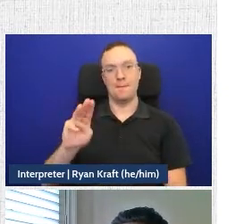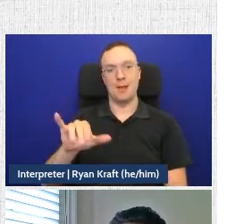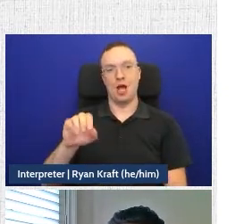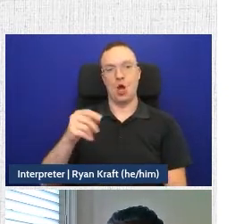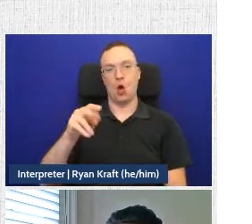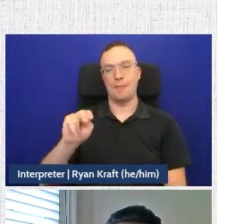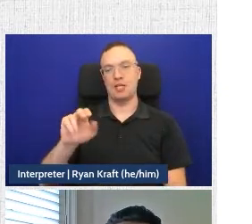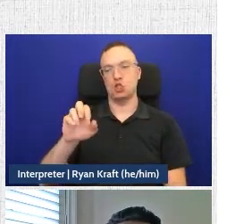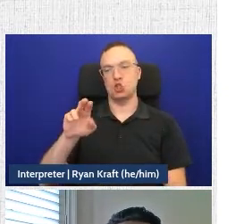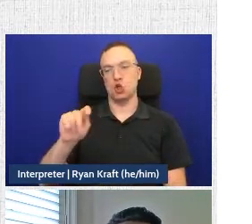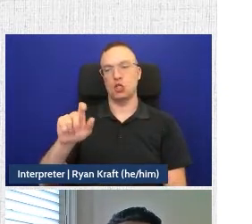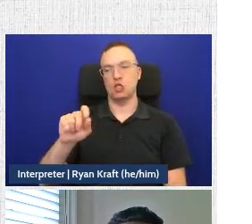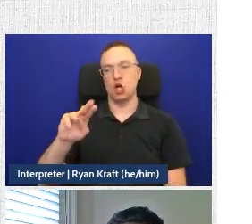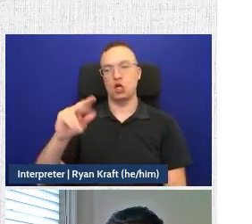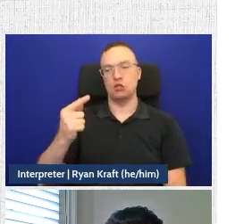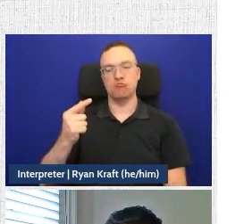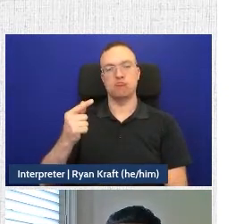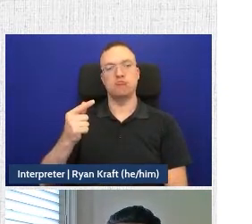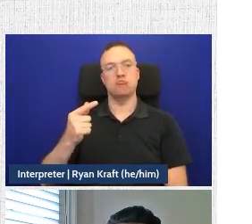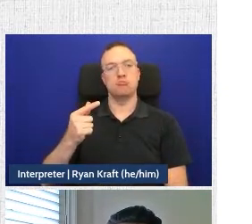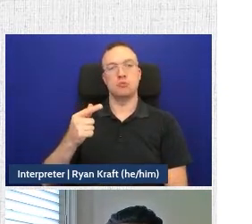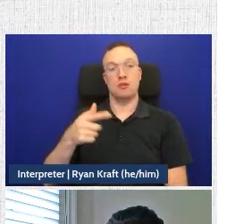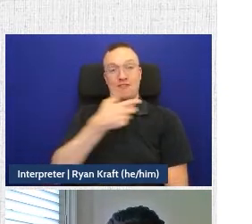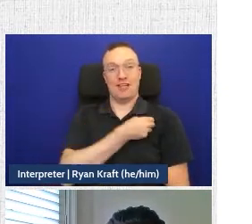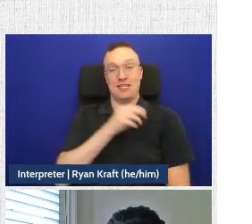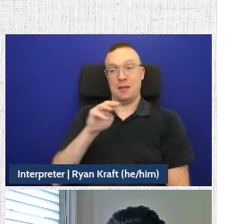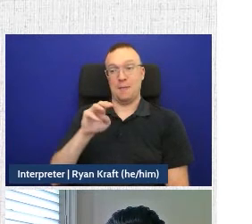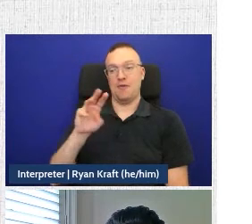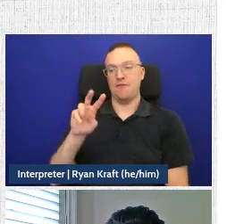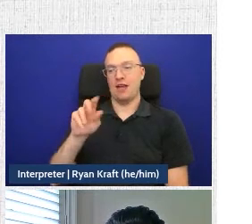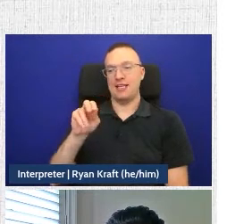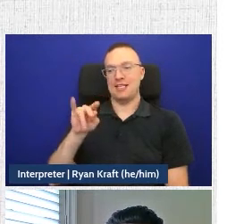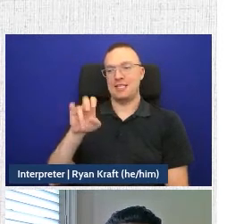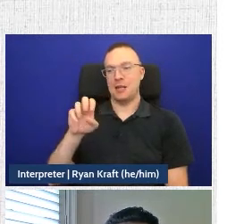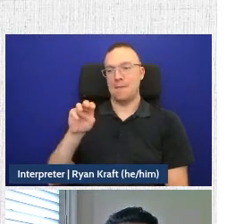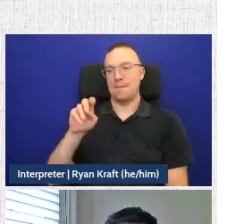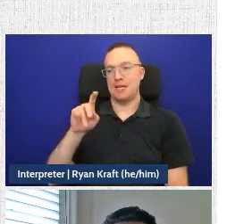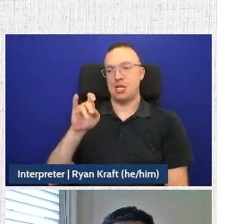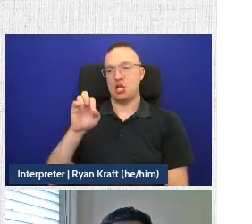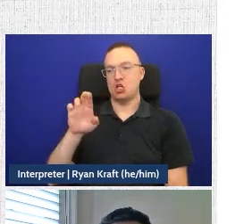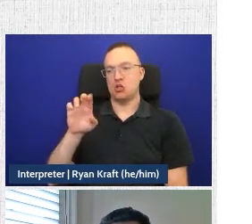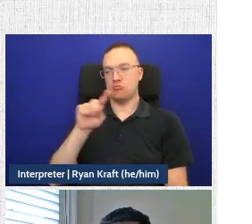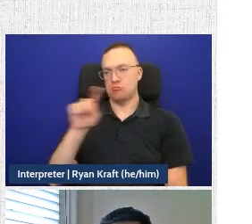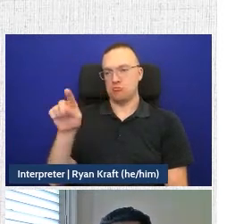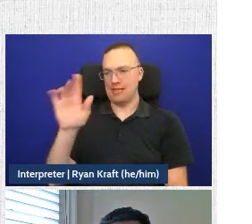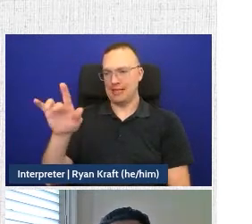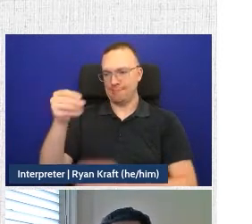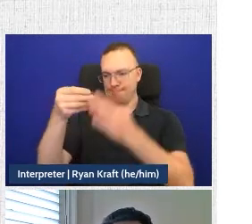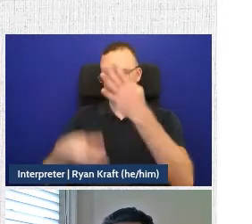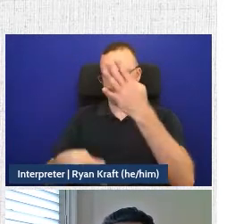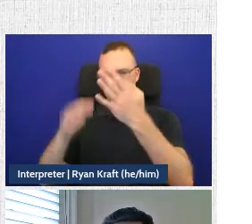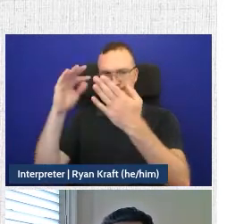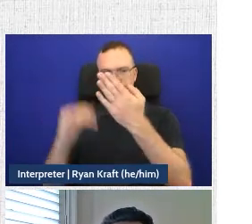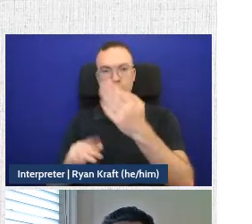Mediator and work through a variety of questions related to their vaccination case. And so, for example, here you see one of our first questions asked the user,